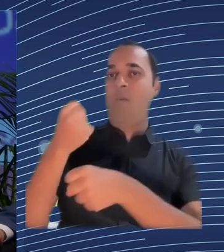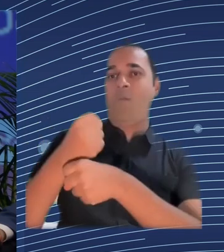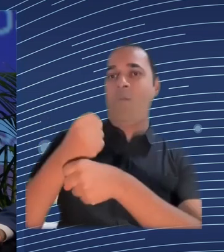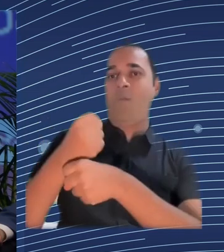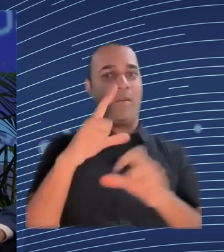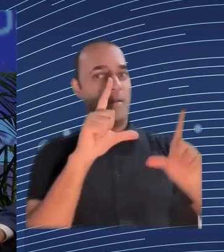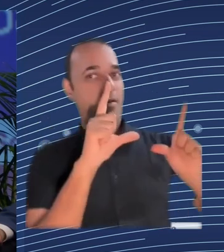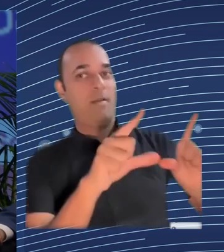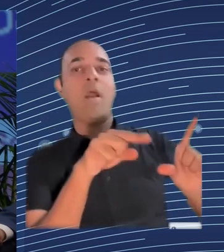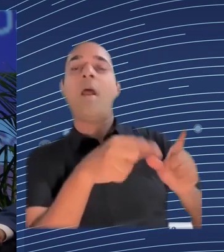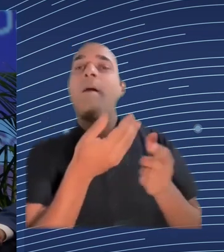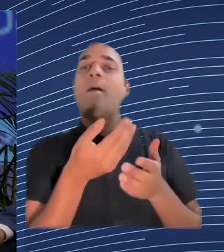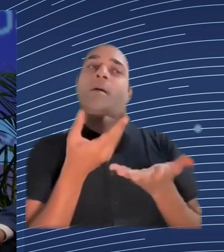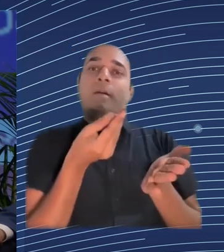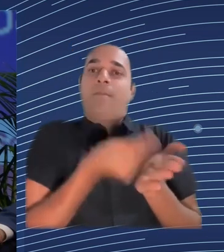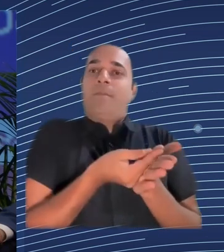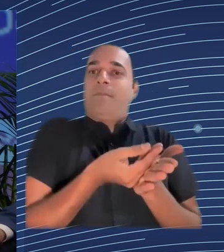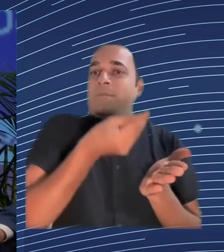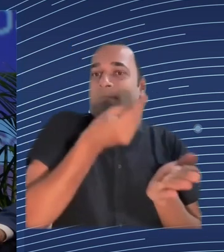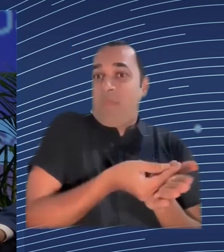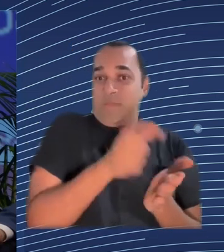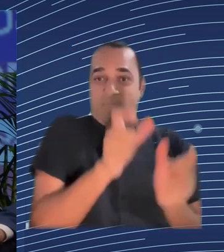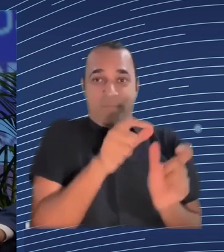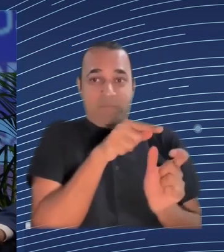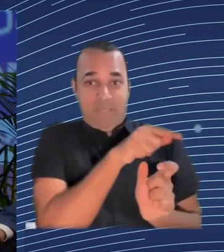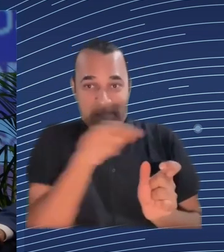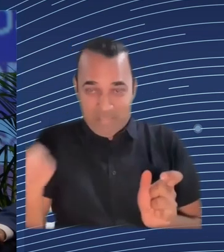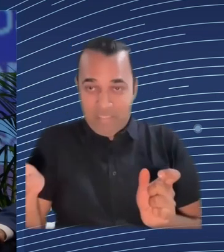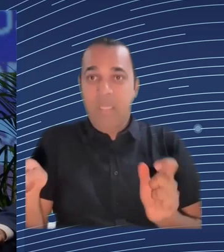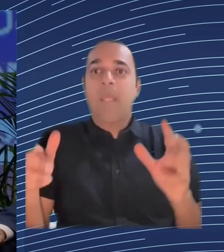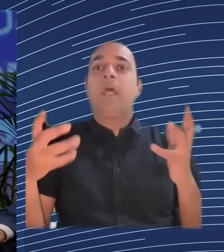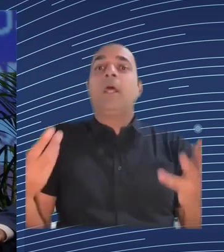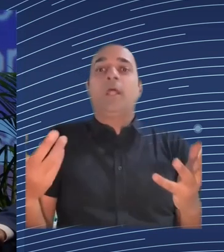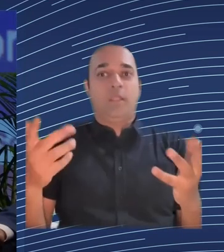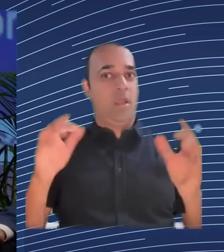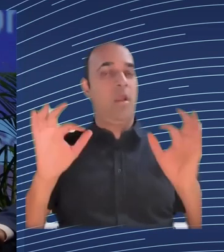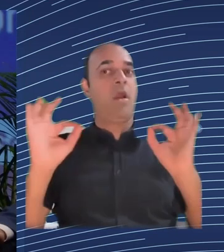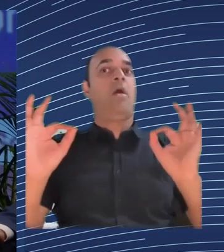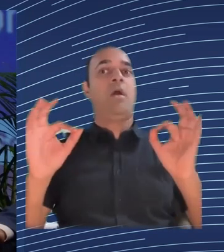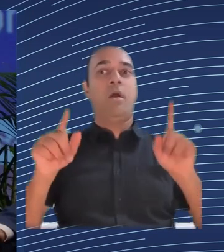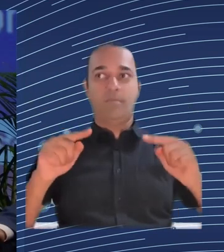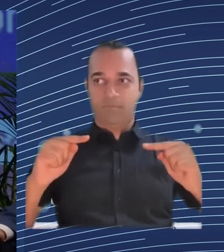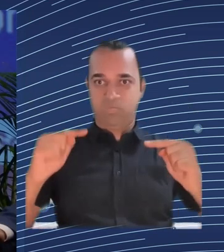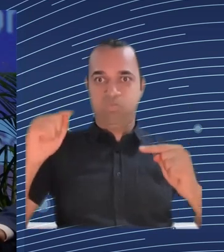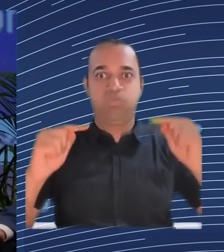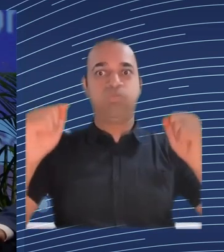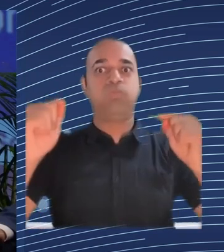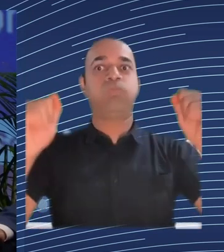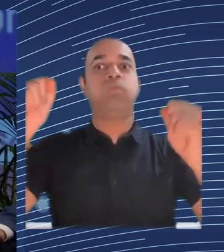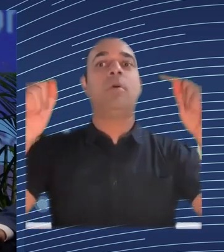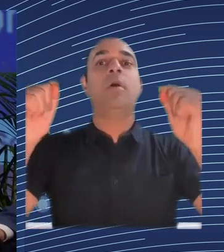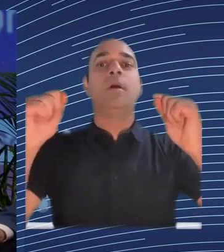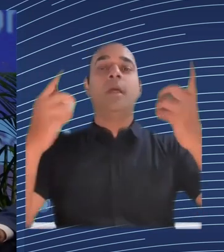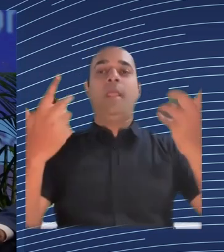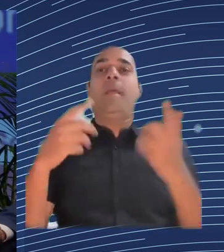the problem of worker misclassification is one of these things which is like, Matthias, you and I are in a relationship, right?